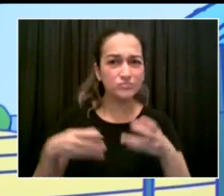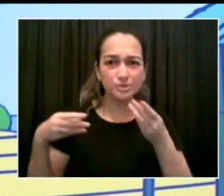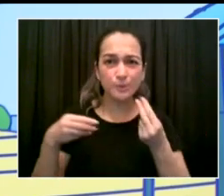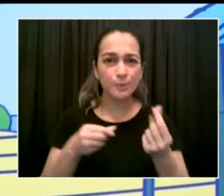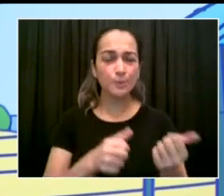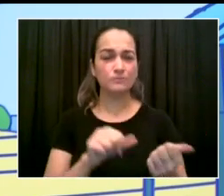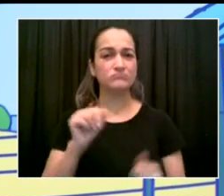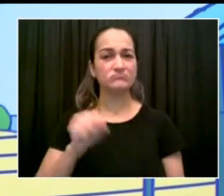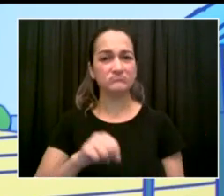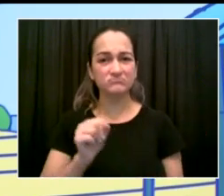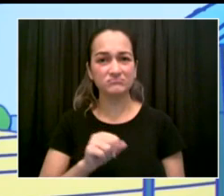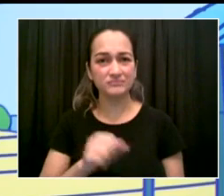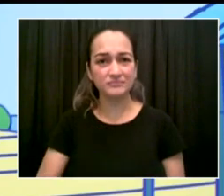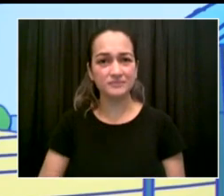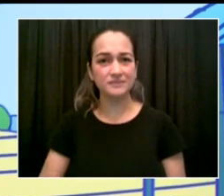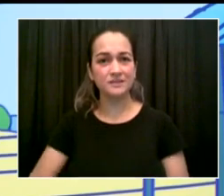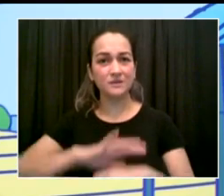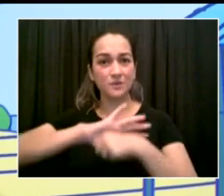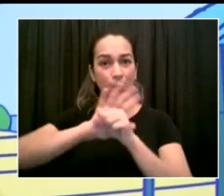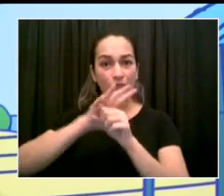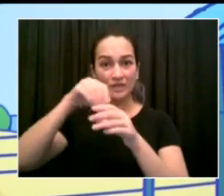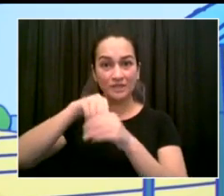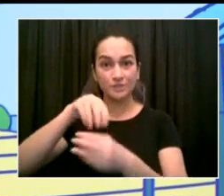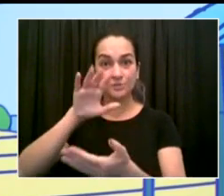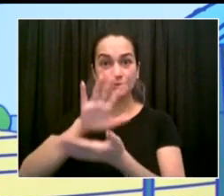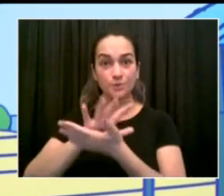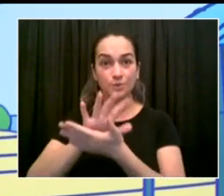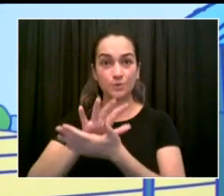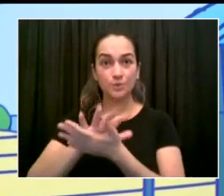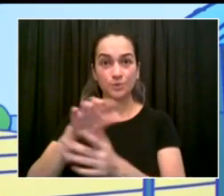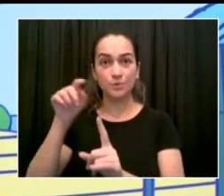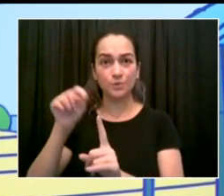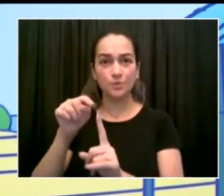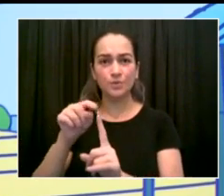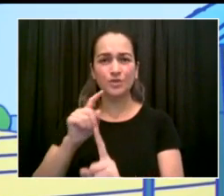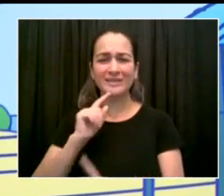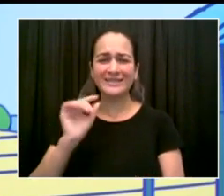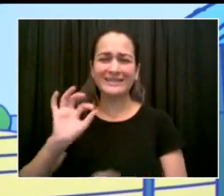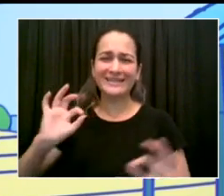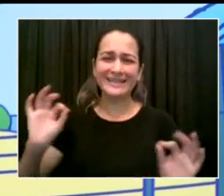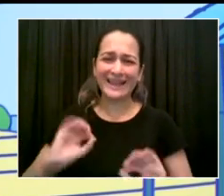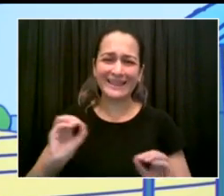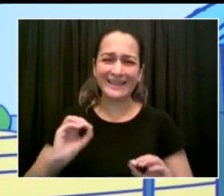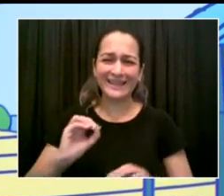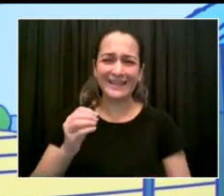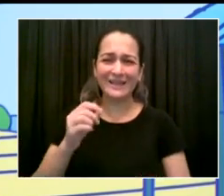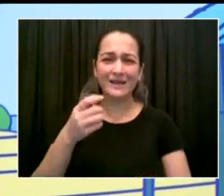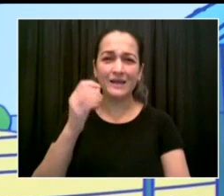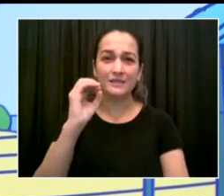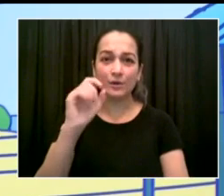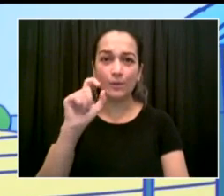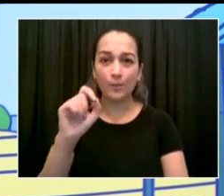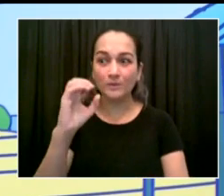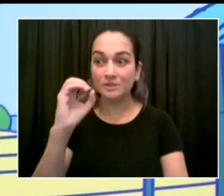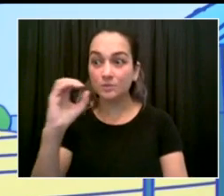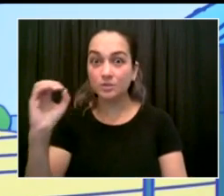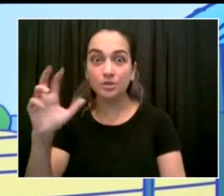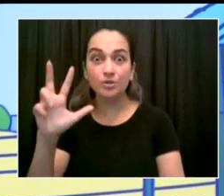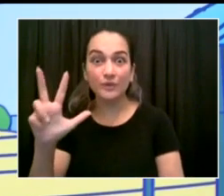% positivity, almost nonexistent. It was literally one of the safest places to be in New York City. We intend to do that again